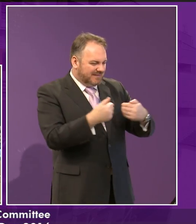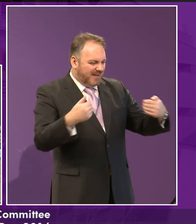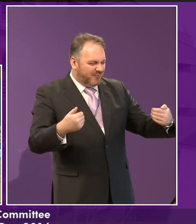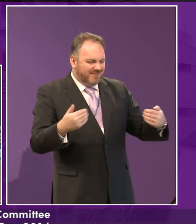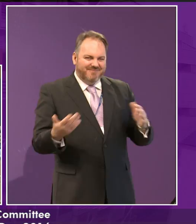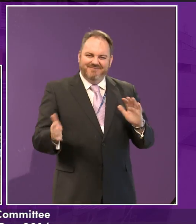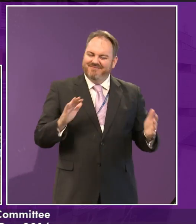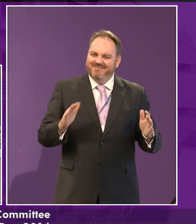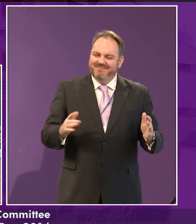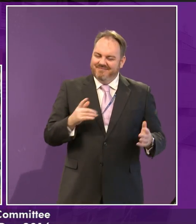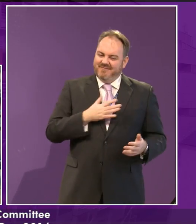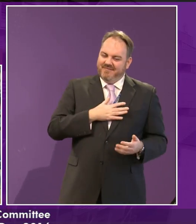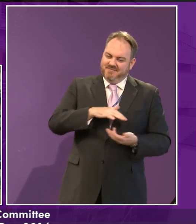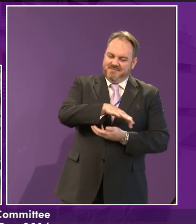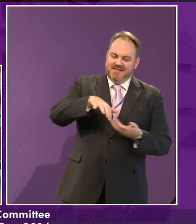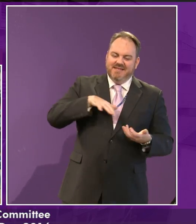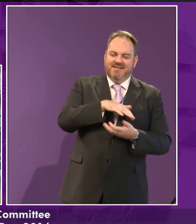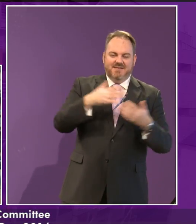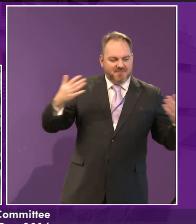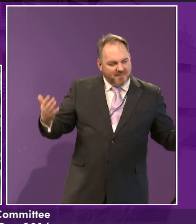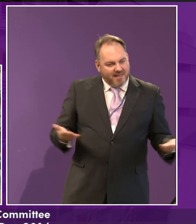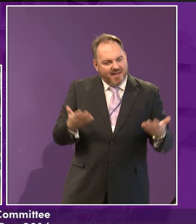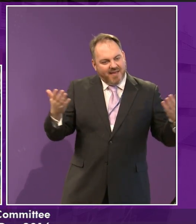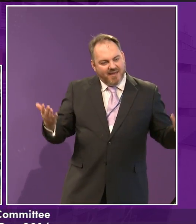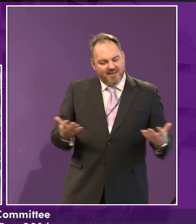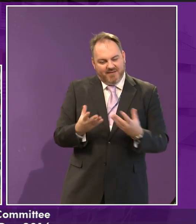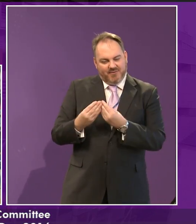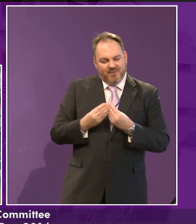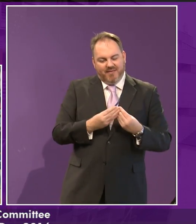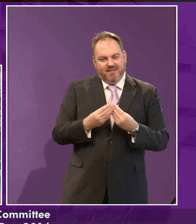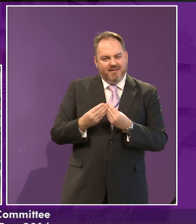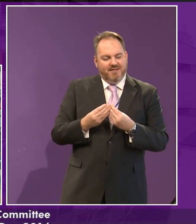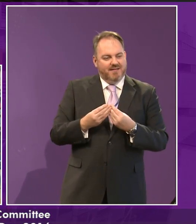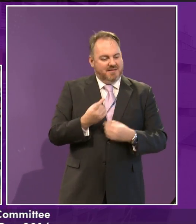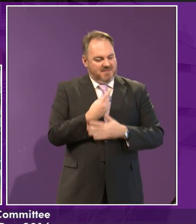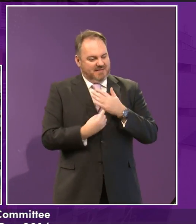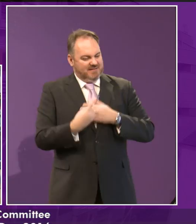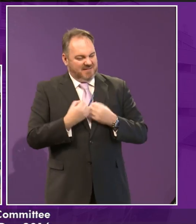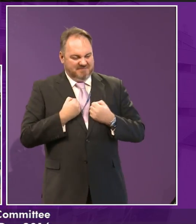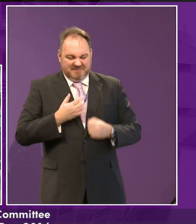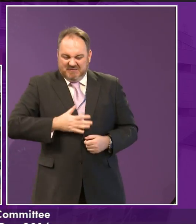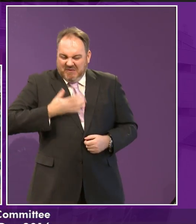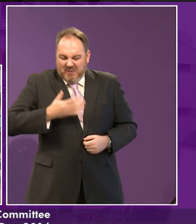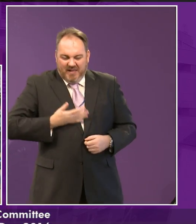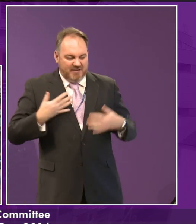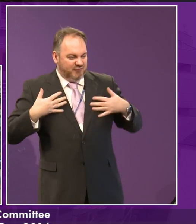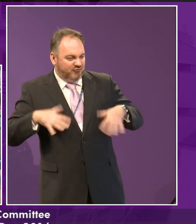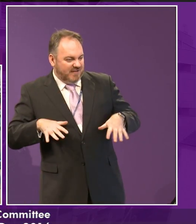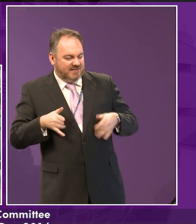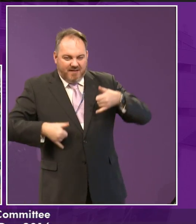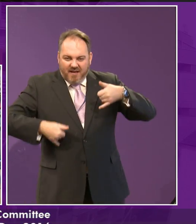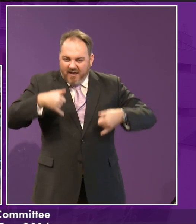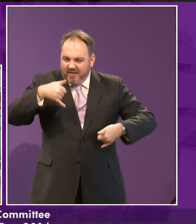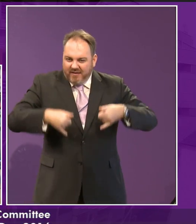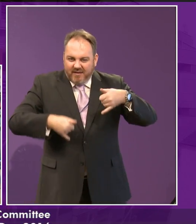way we gender stereotyping as well, Amanda. It's like, I don't like wearing dresses and high heels, so some